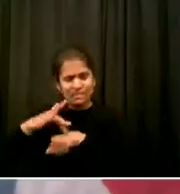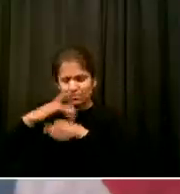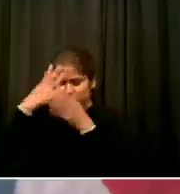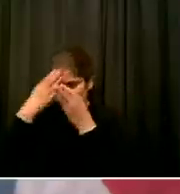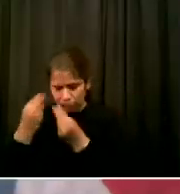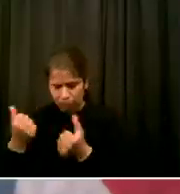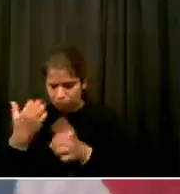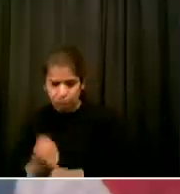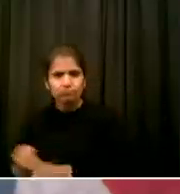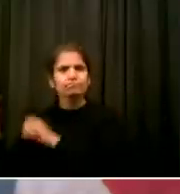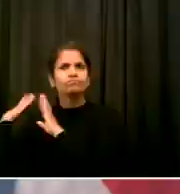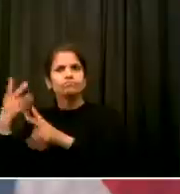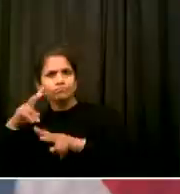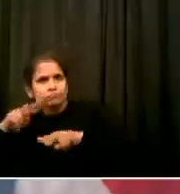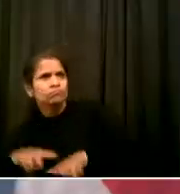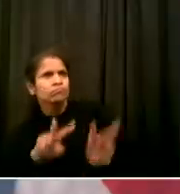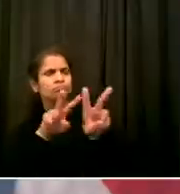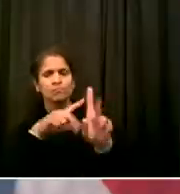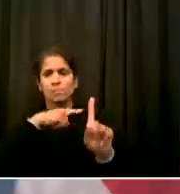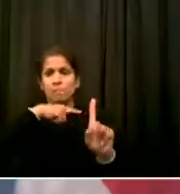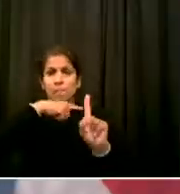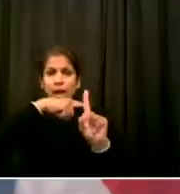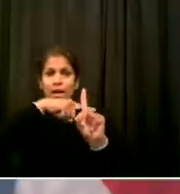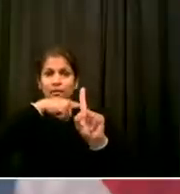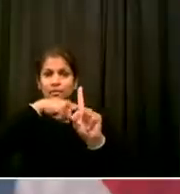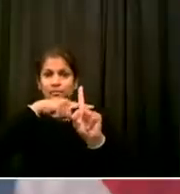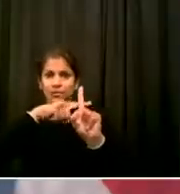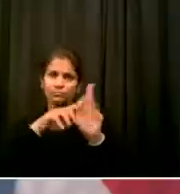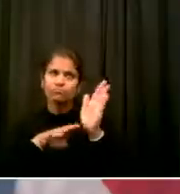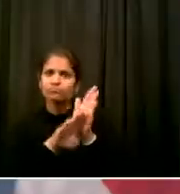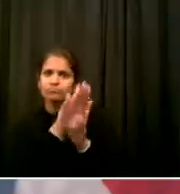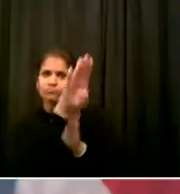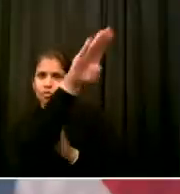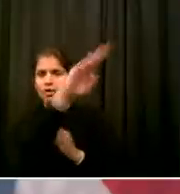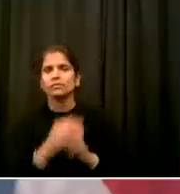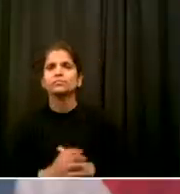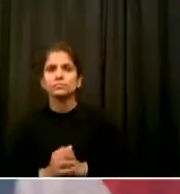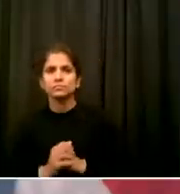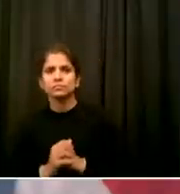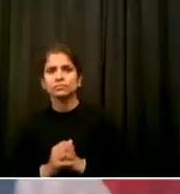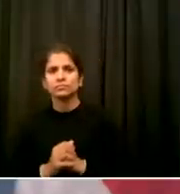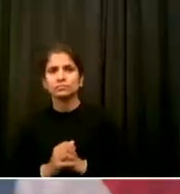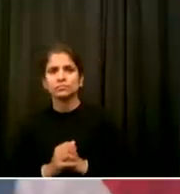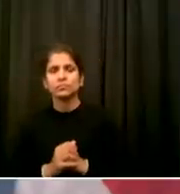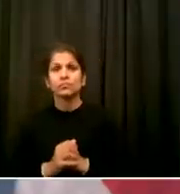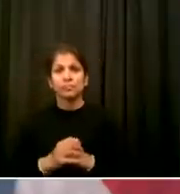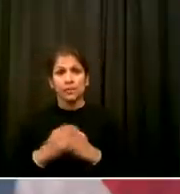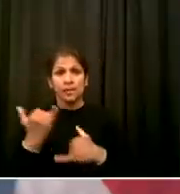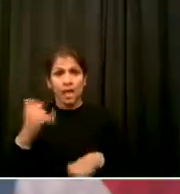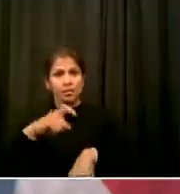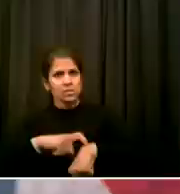Despite the pain So let us move forward Thank you